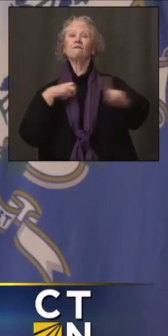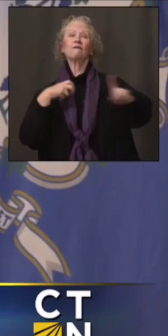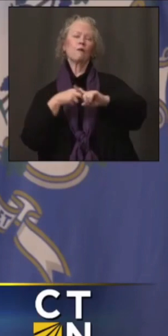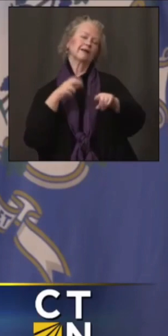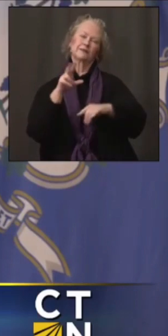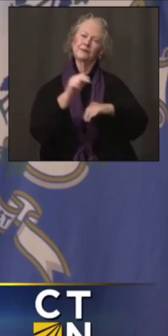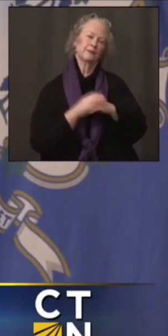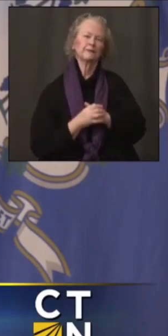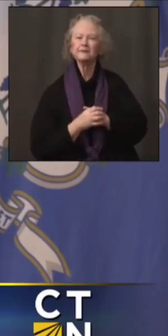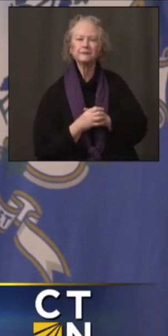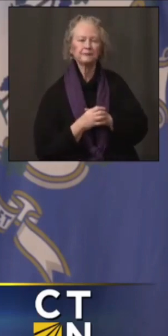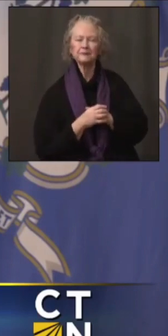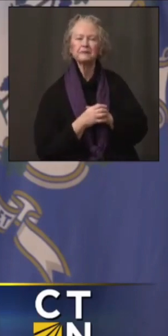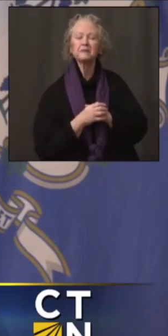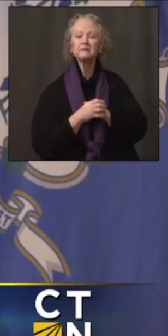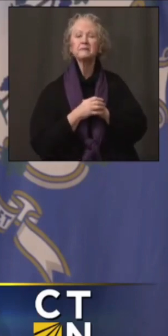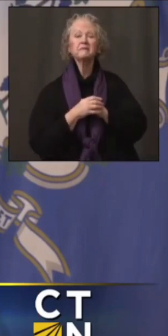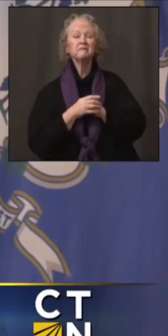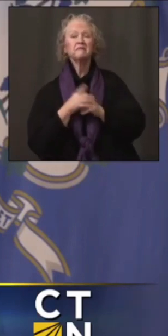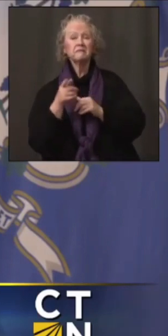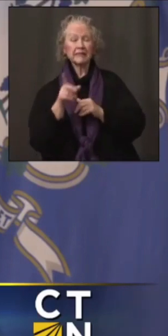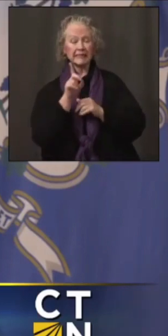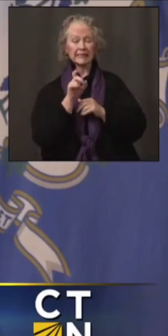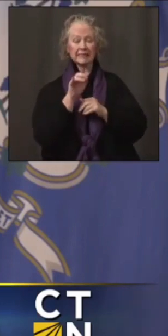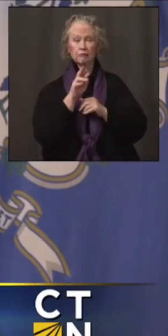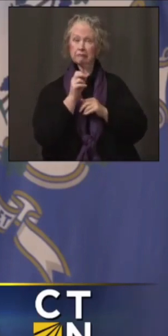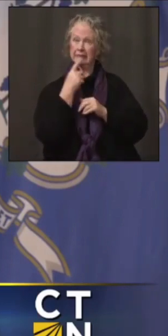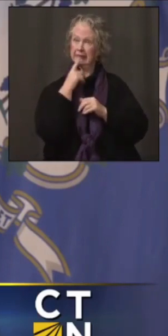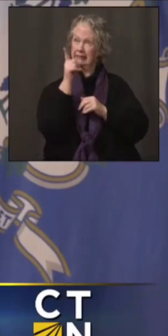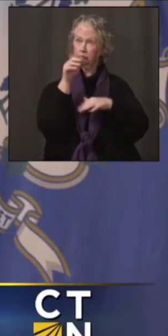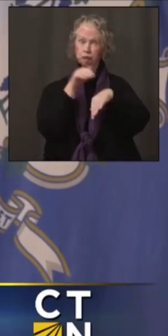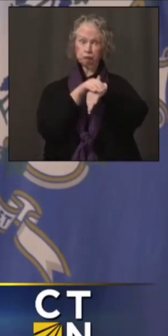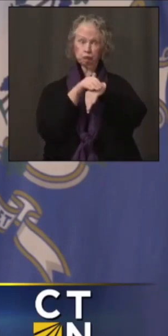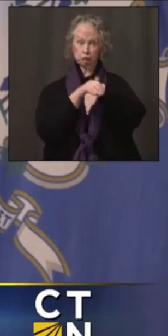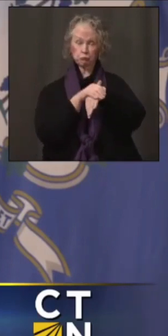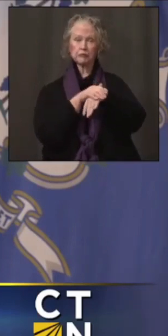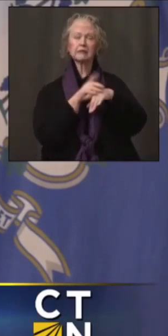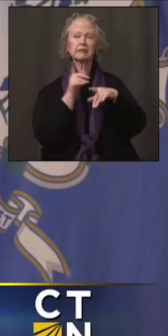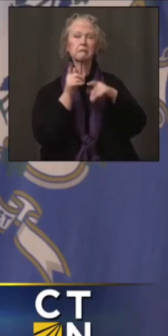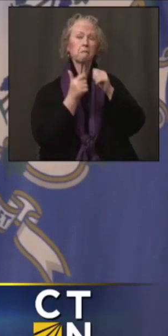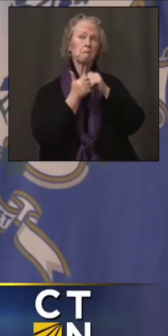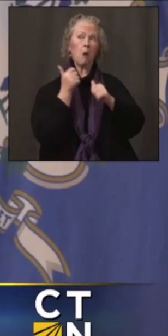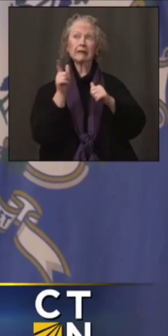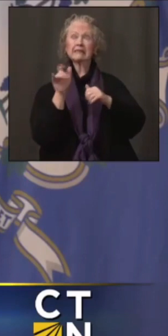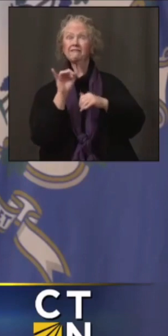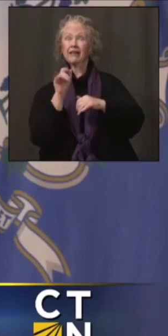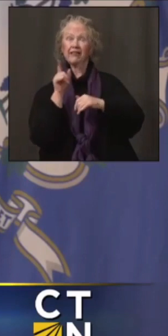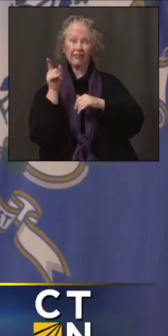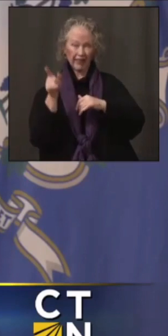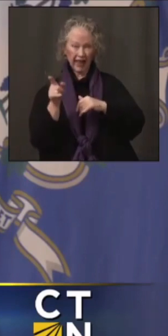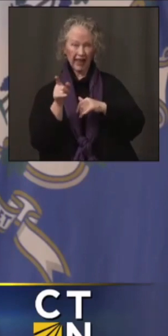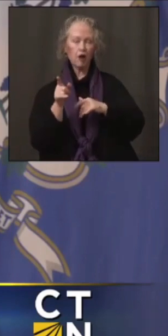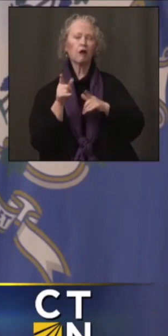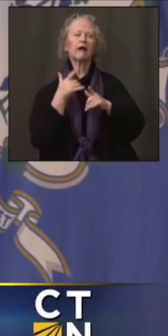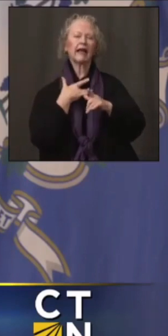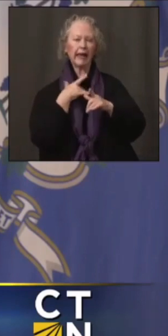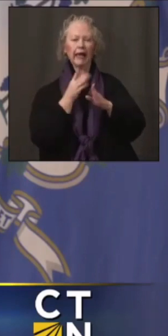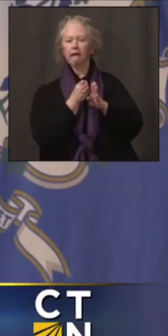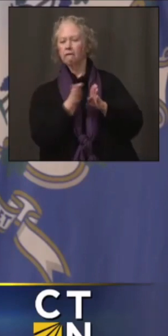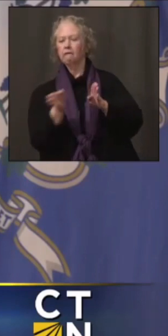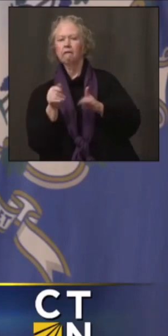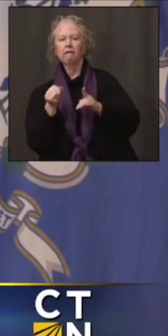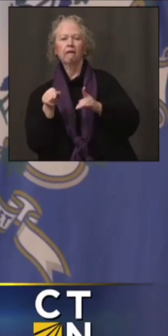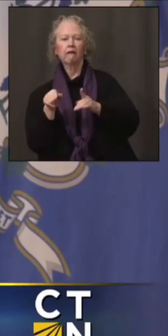You know, Britain, Deirdre has estimated that the vast majority of the infections there now are related to the highly infectious